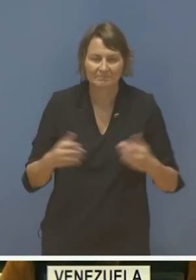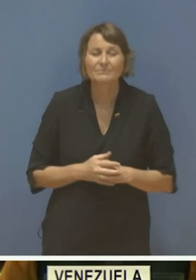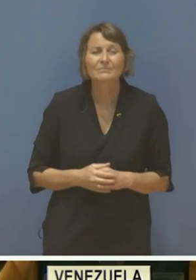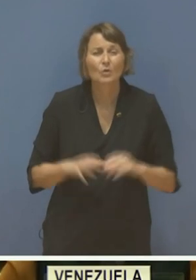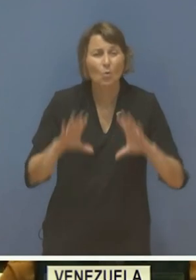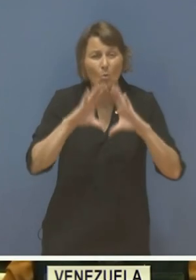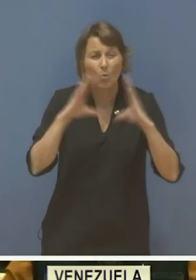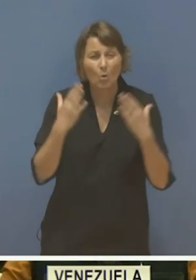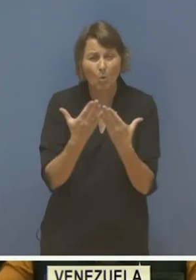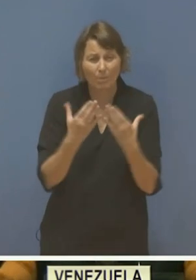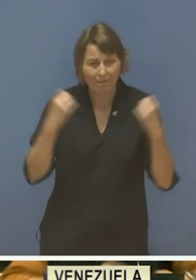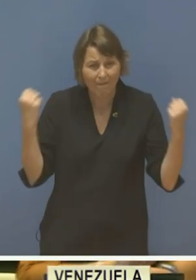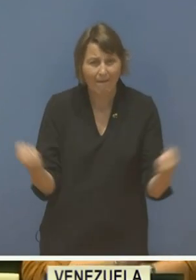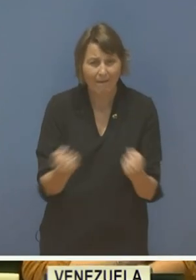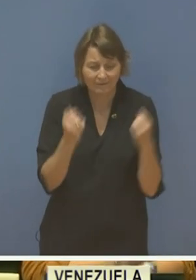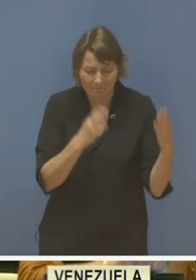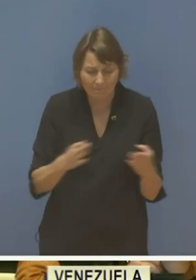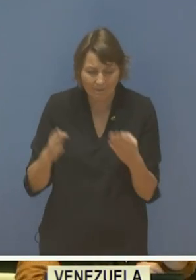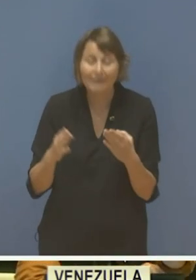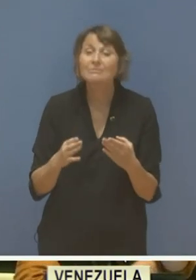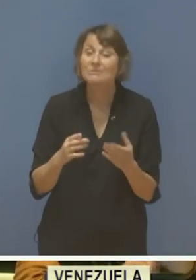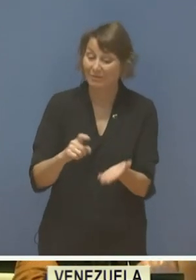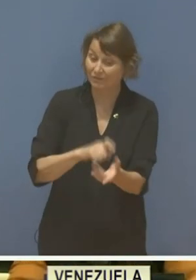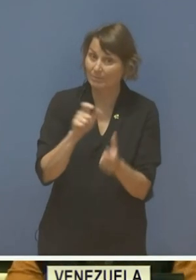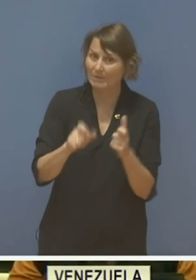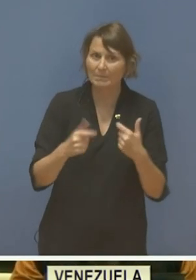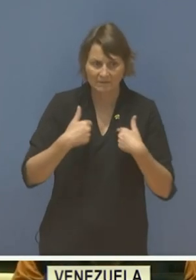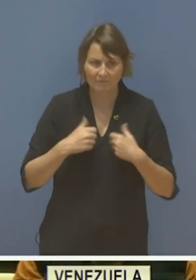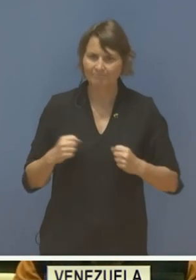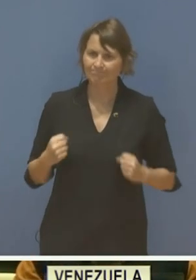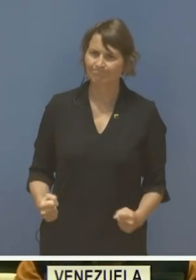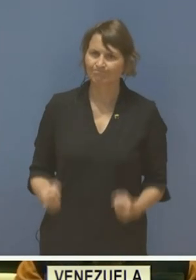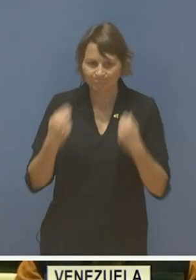mentions the need for indigenous peoples to mobilize themselves as agents of change.